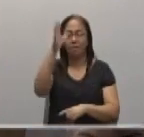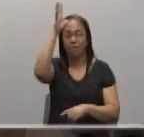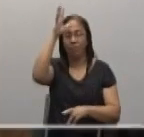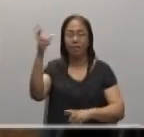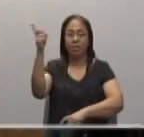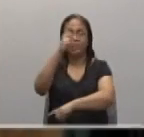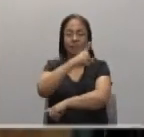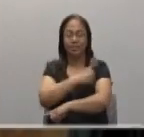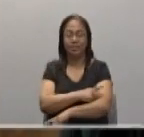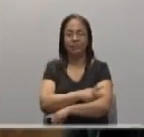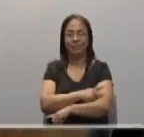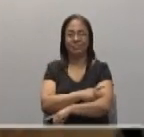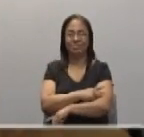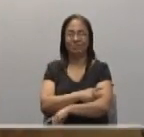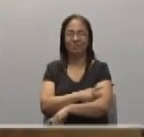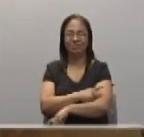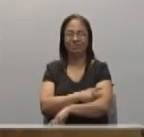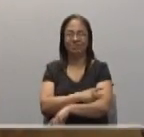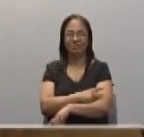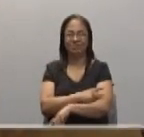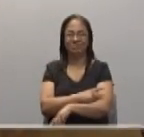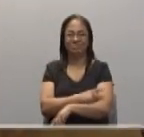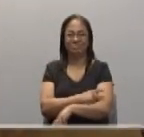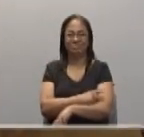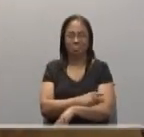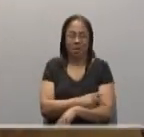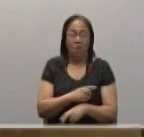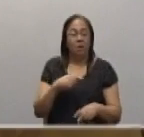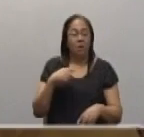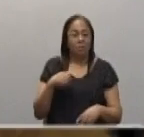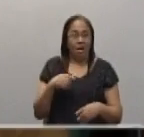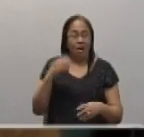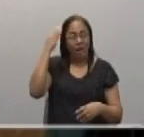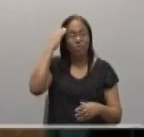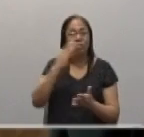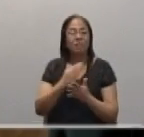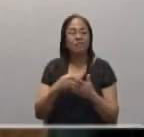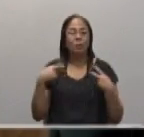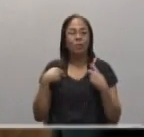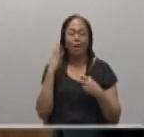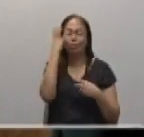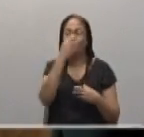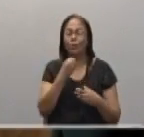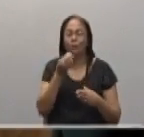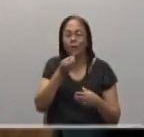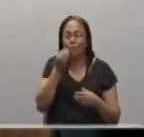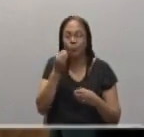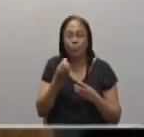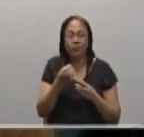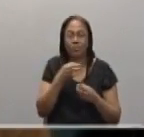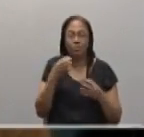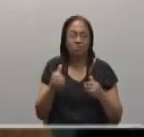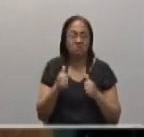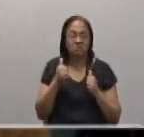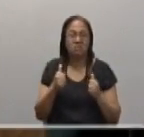And of course, beside the beautiful meals that I imagine, you that today you will share, I know